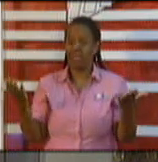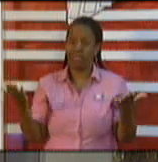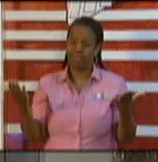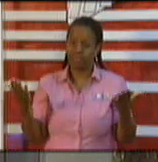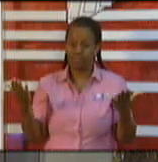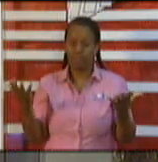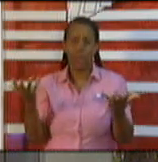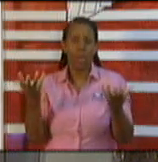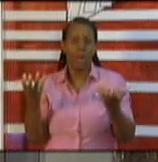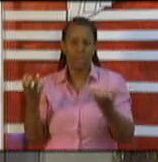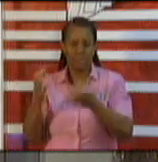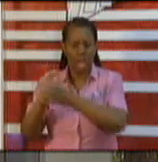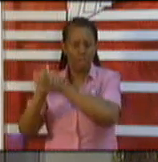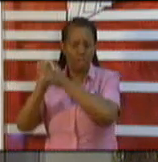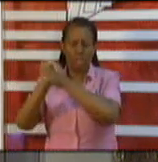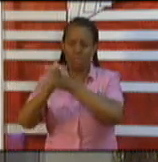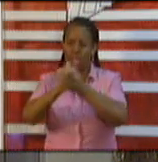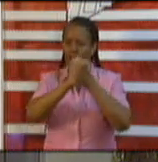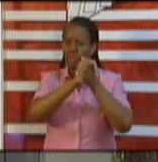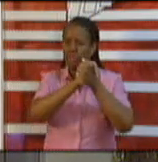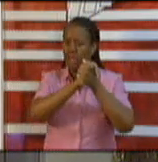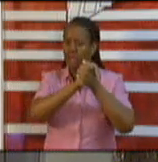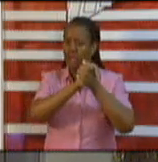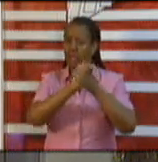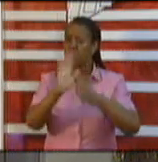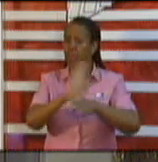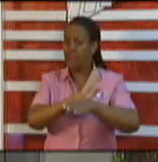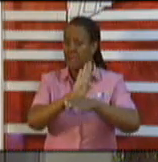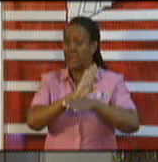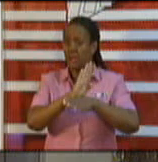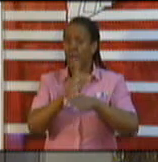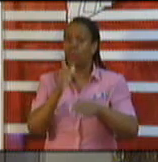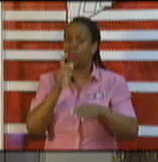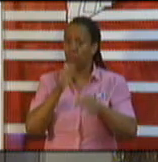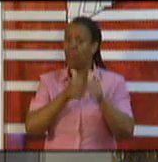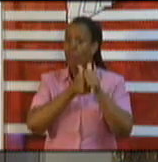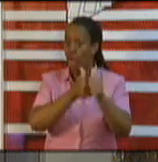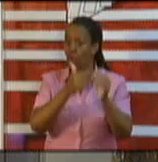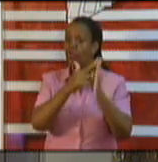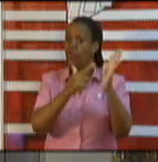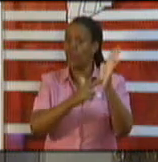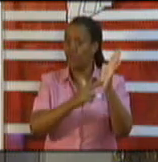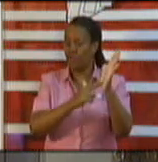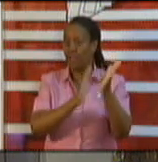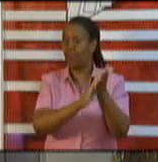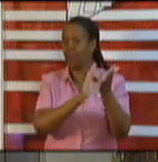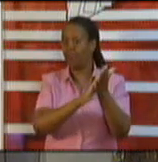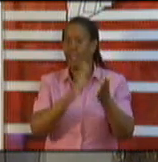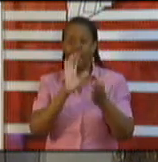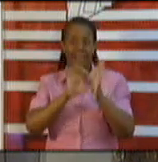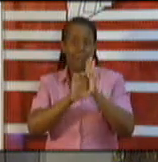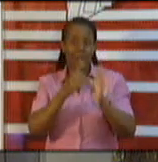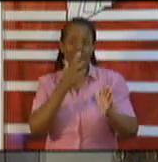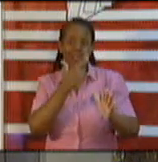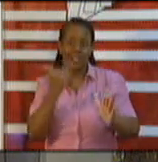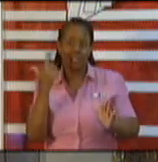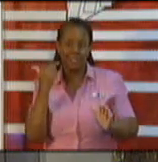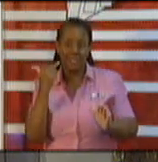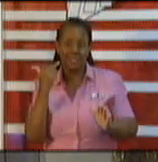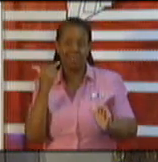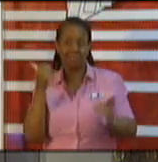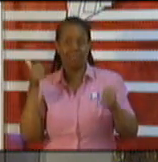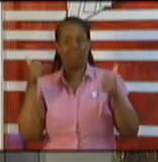that did live up to their word. The food industry, they have managed themselves well. Construction